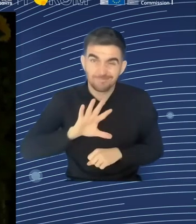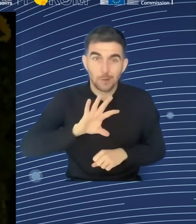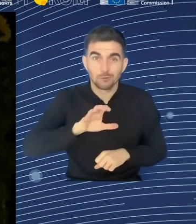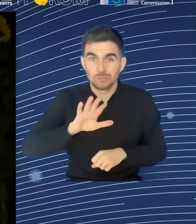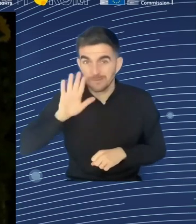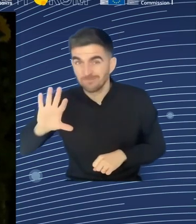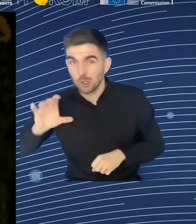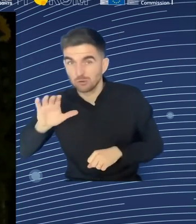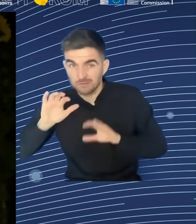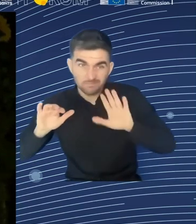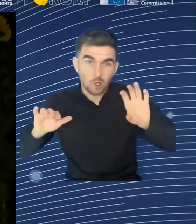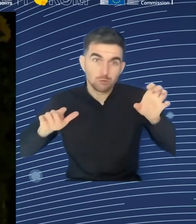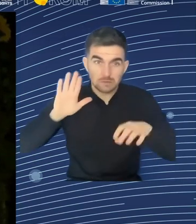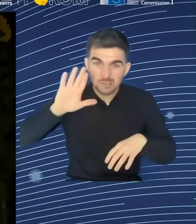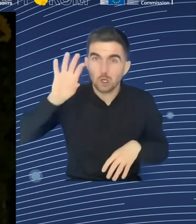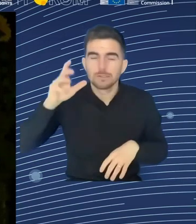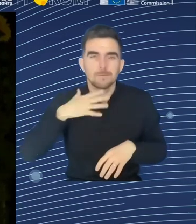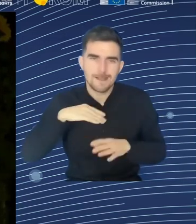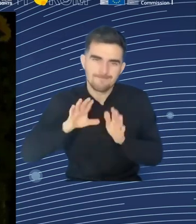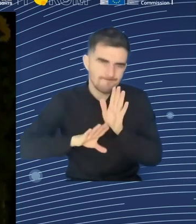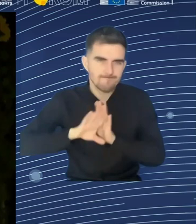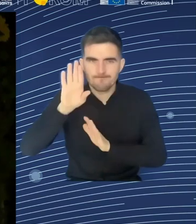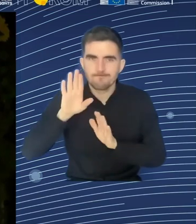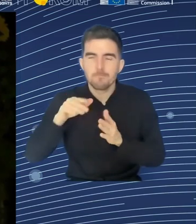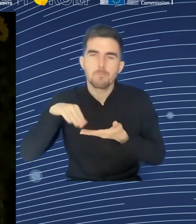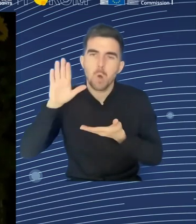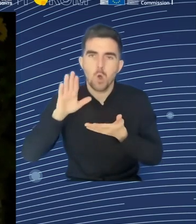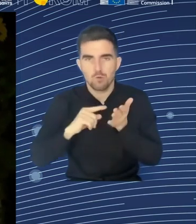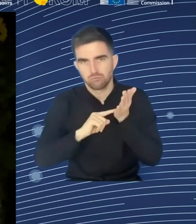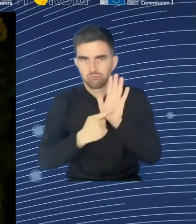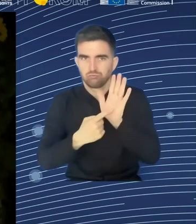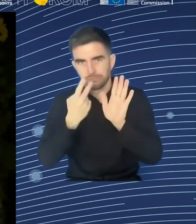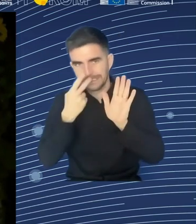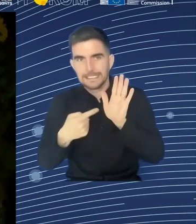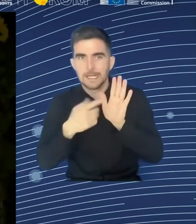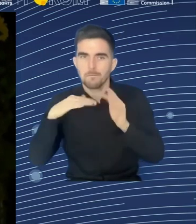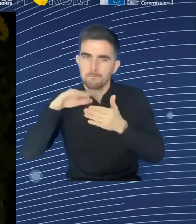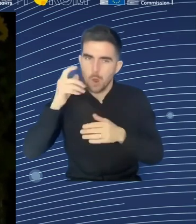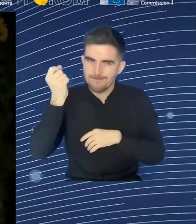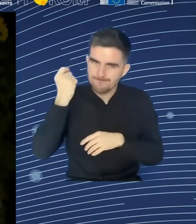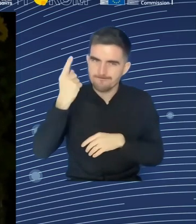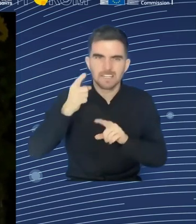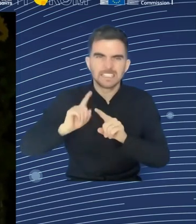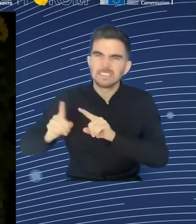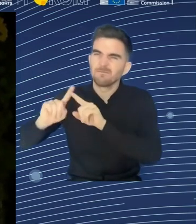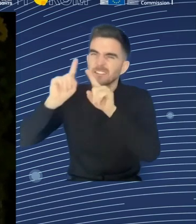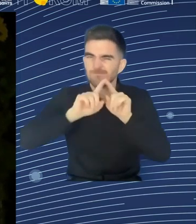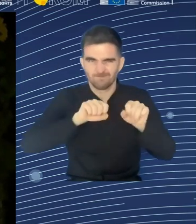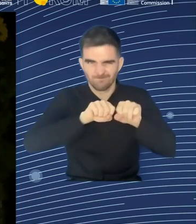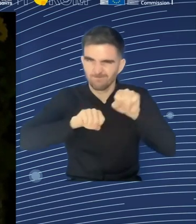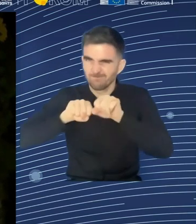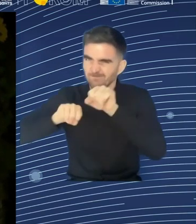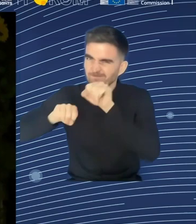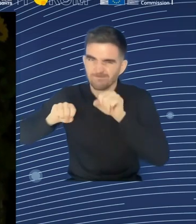professions, the directive in place that needs to be better mobilised to favour the mobility of these occupations that are also shortage